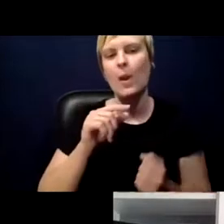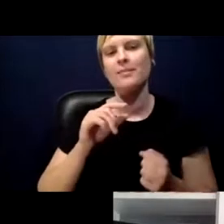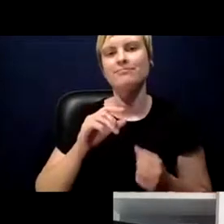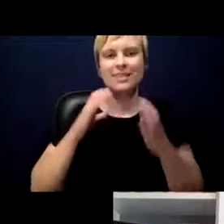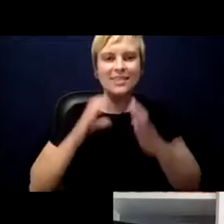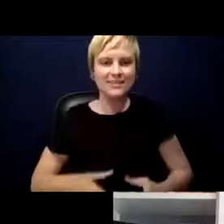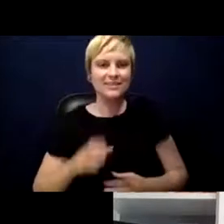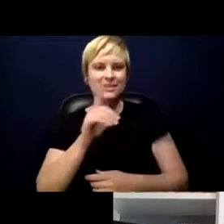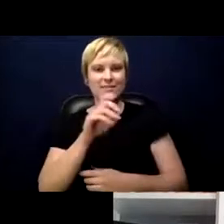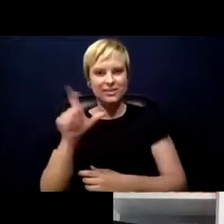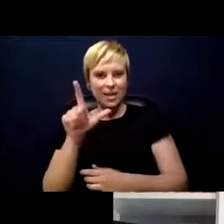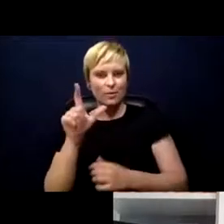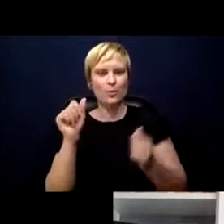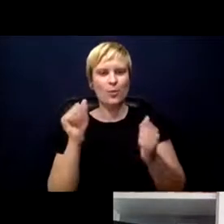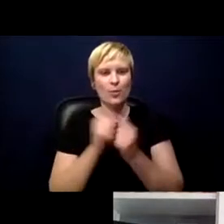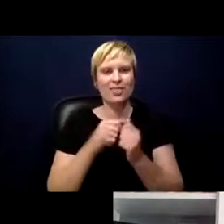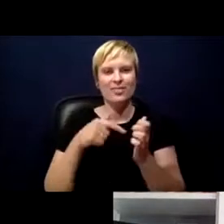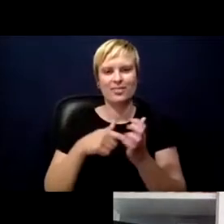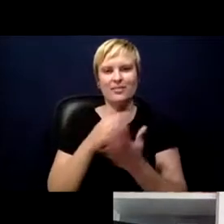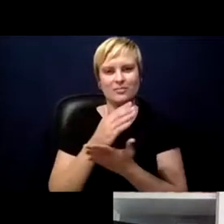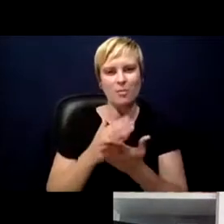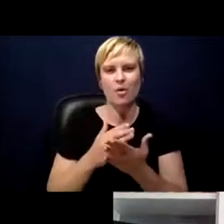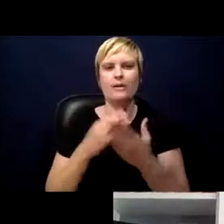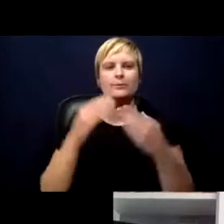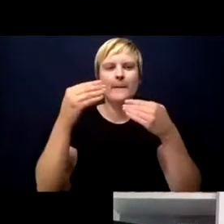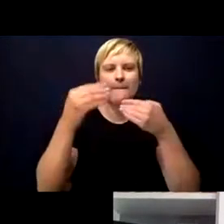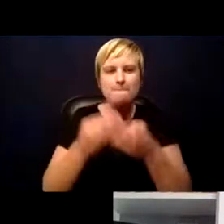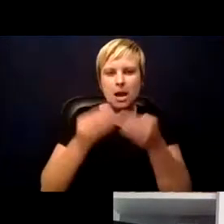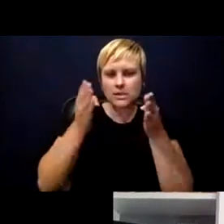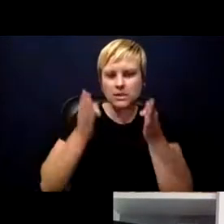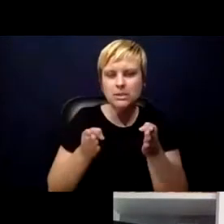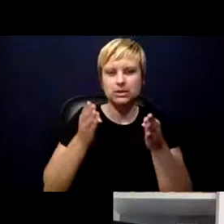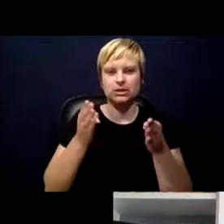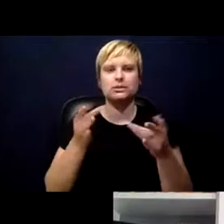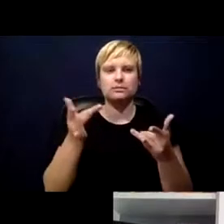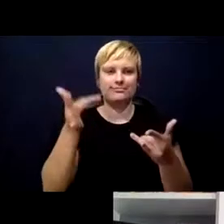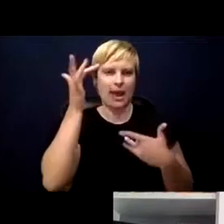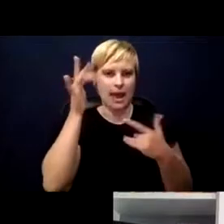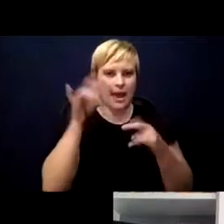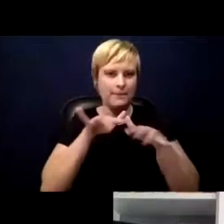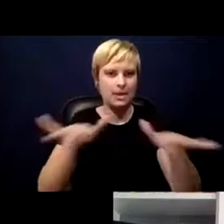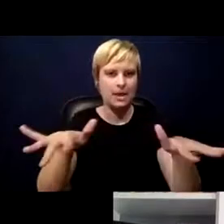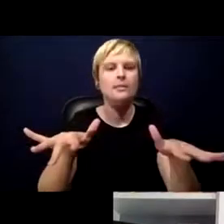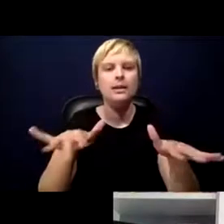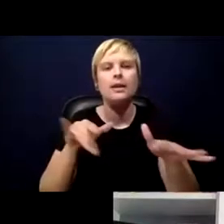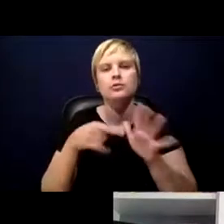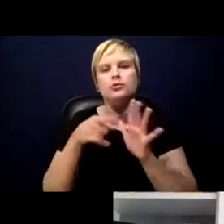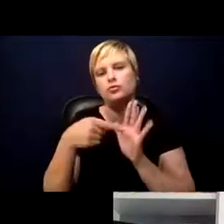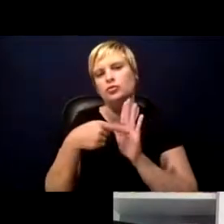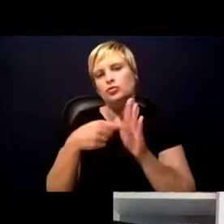with this aspect of boxing in the epidemic as you demonstrated on your slide.